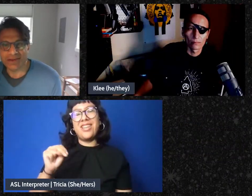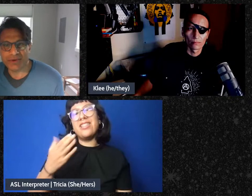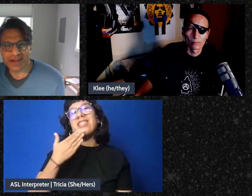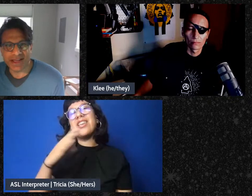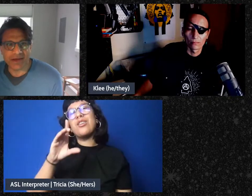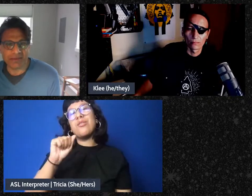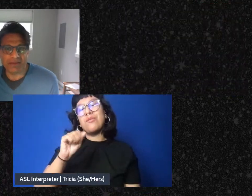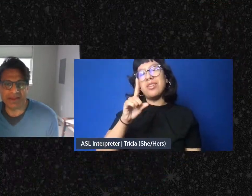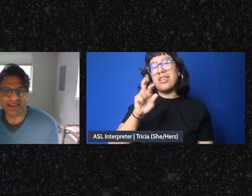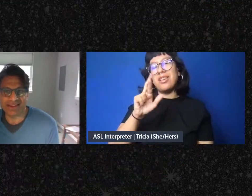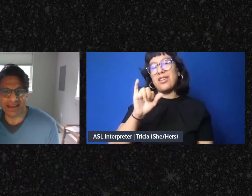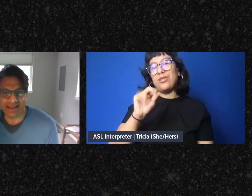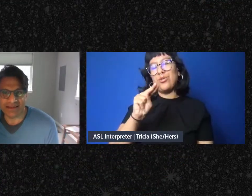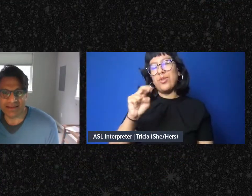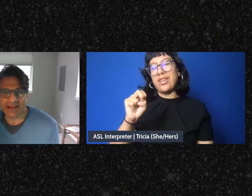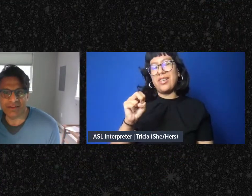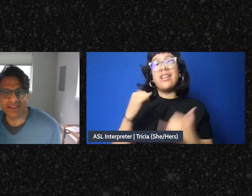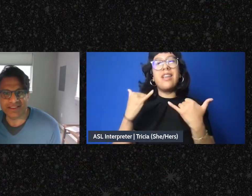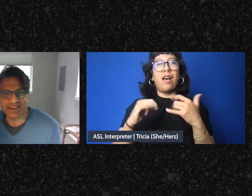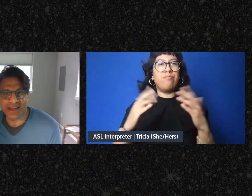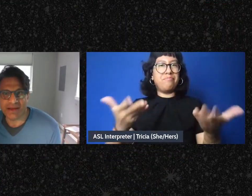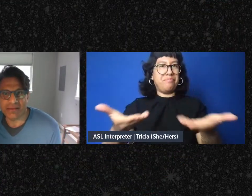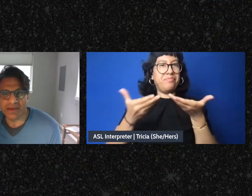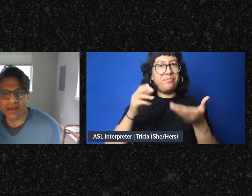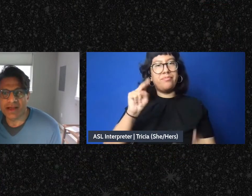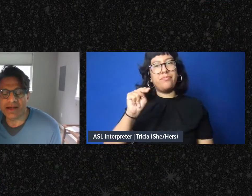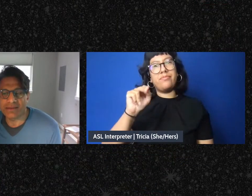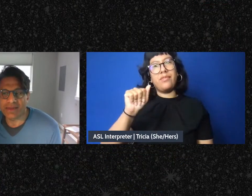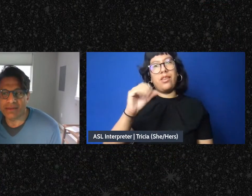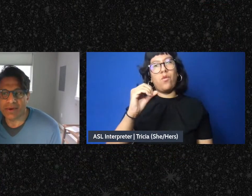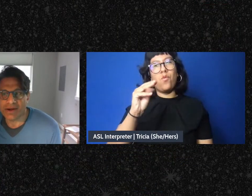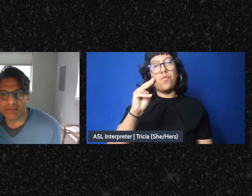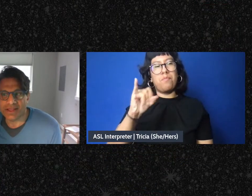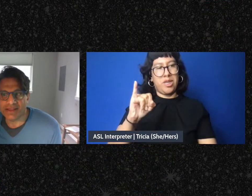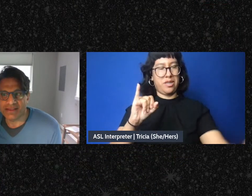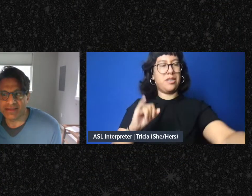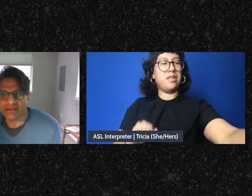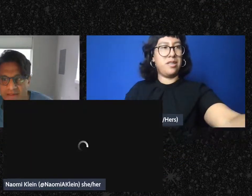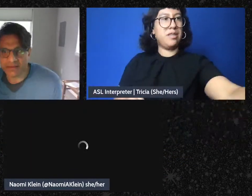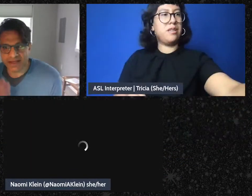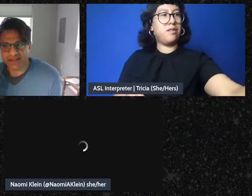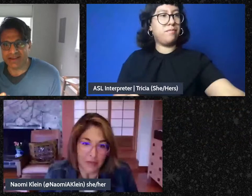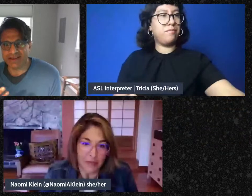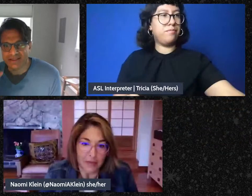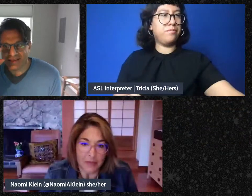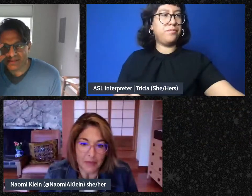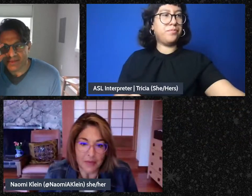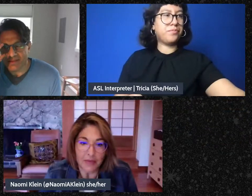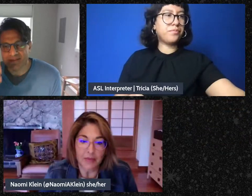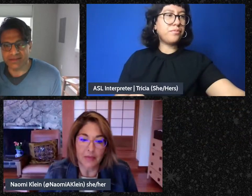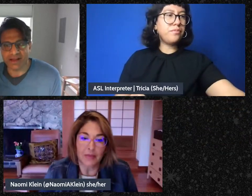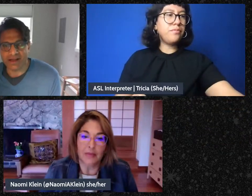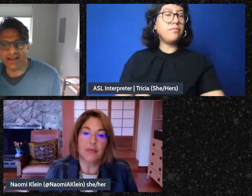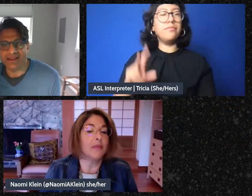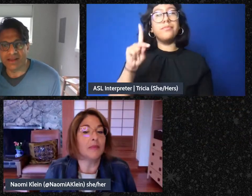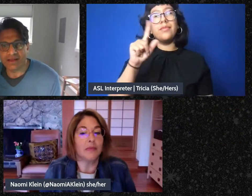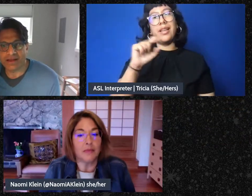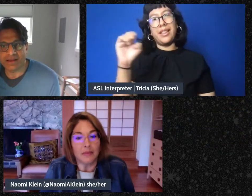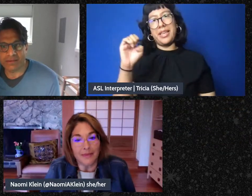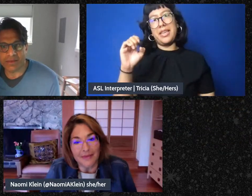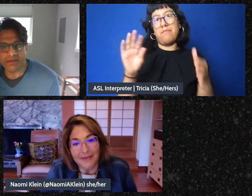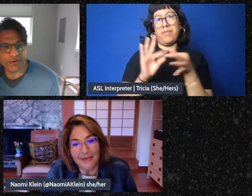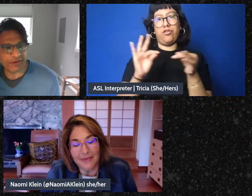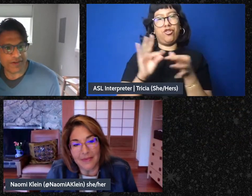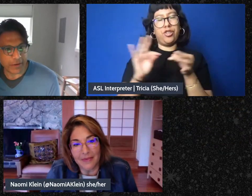I wanted to bring Naomi into the conversation now in part because as Cle mentioned, this is not